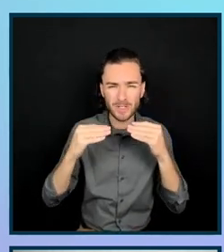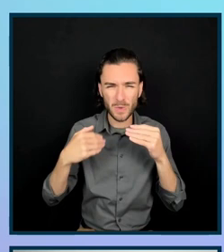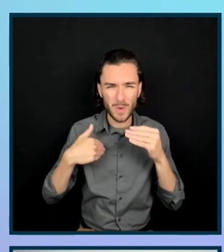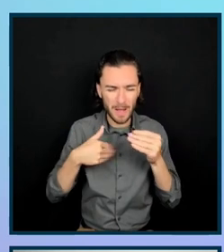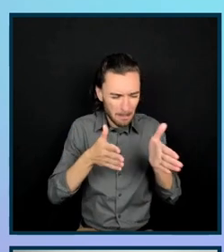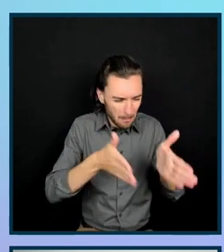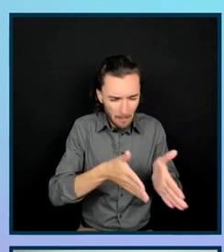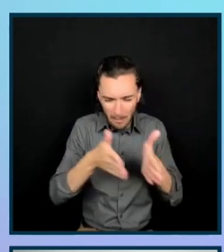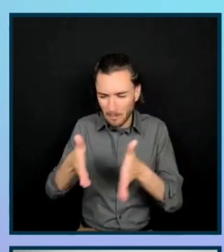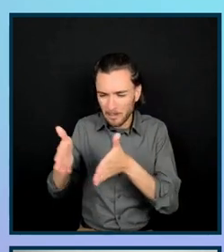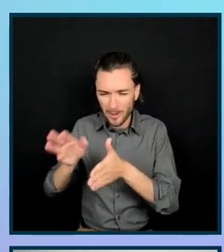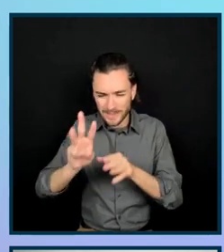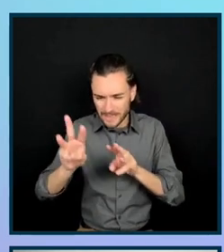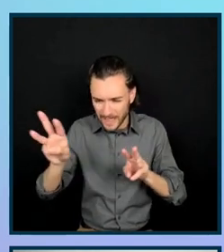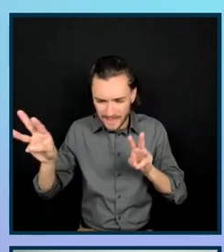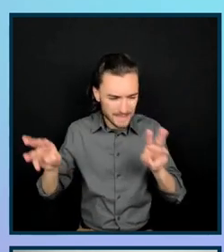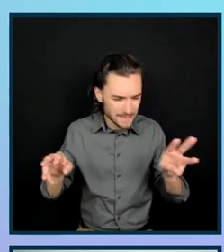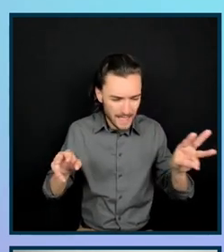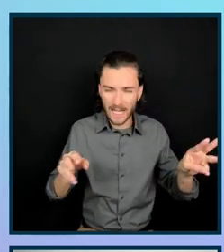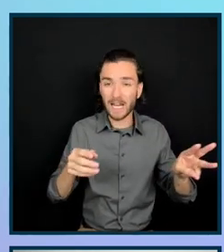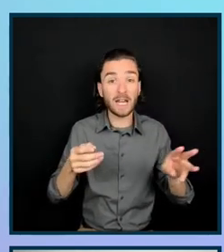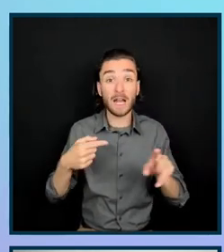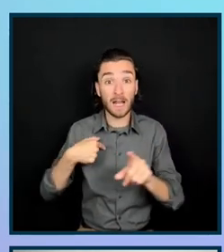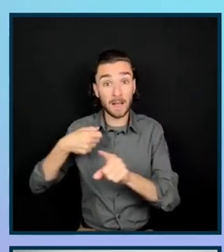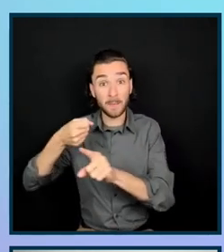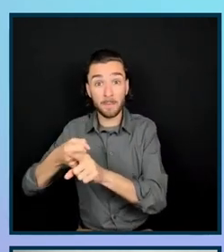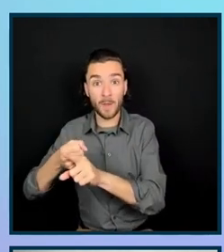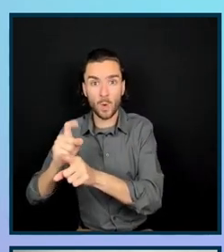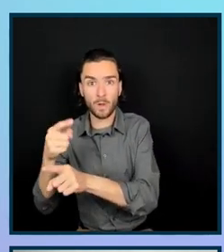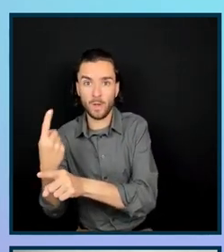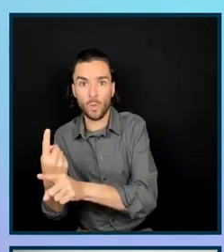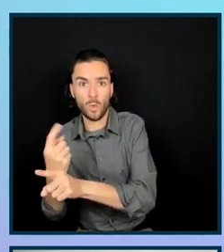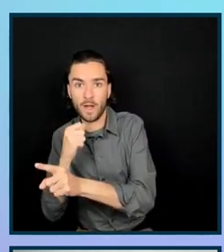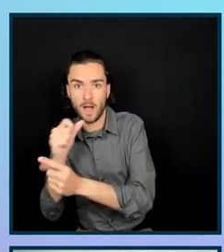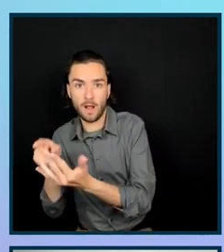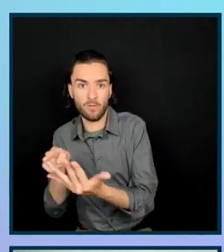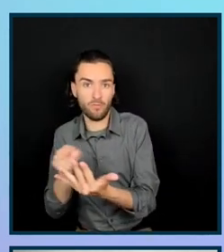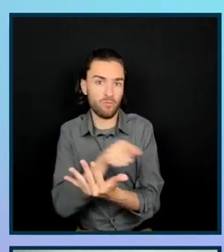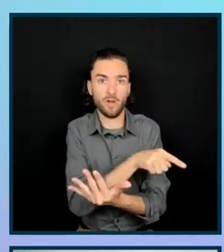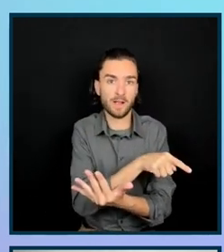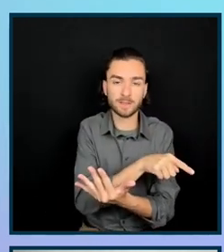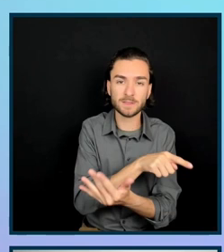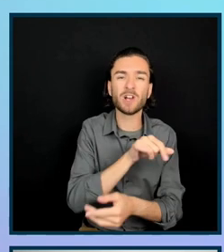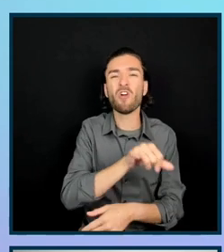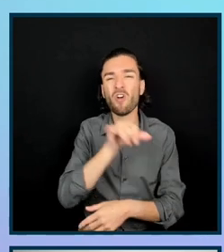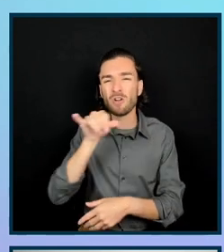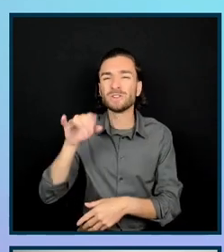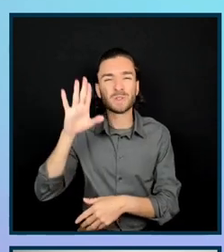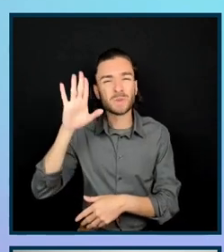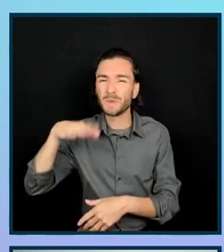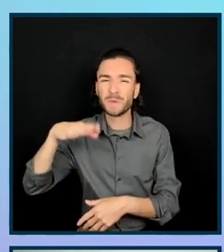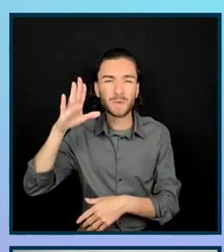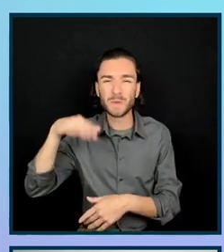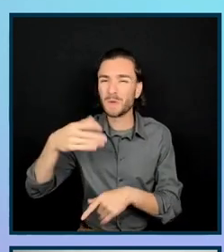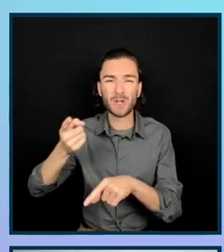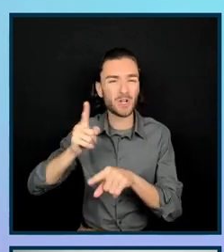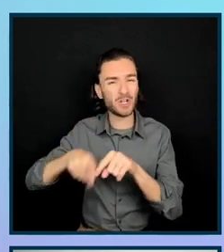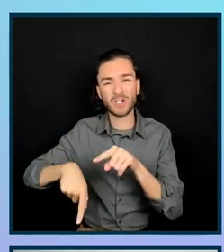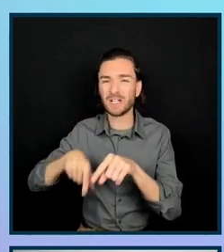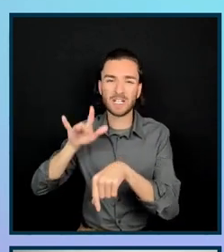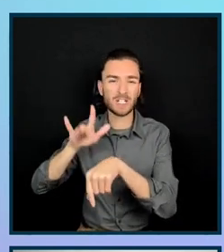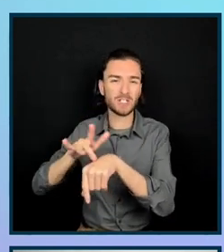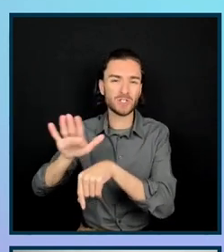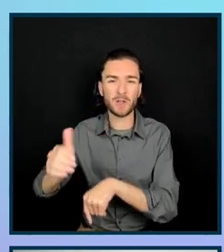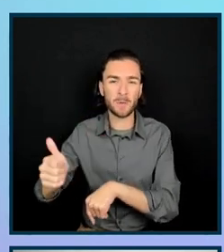we only got to touch one of the sites, not all of them. We also knew that we weren't going to have access to their backend. In